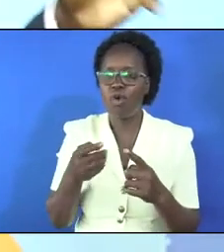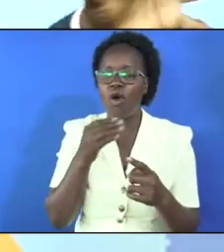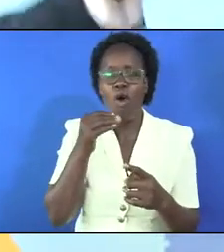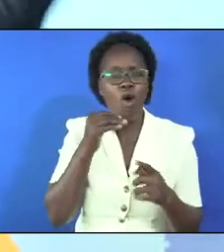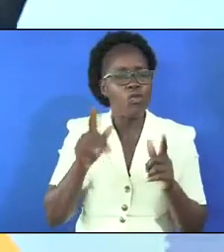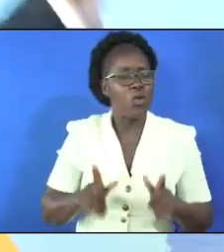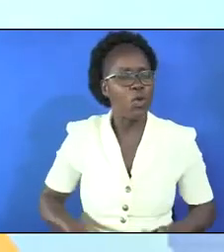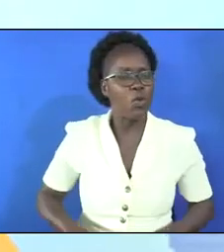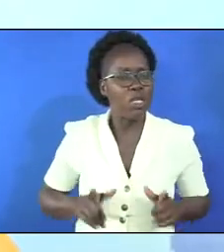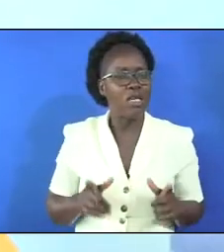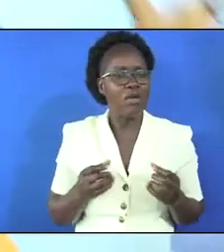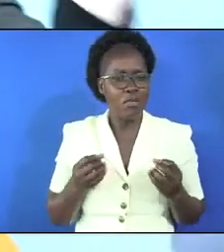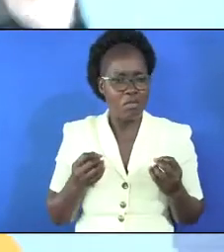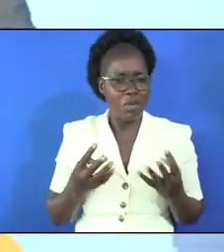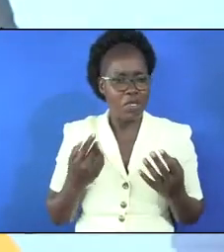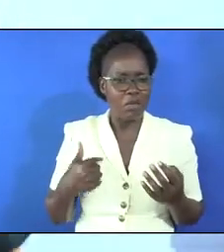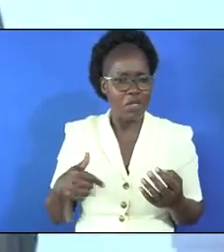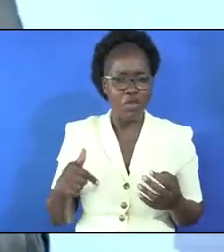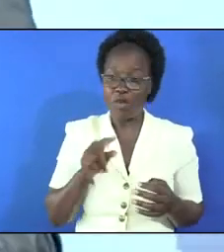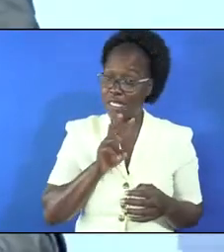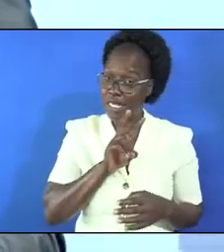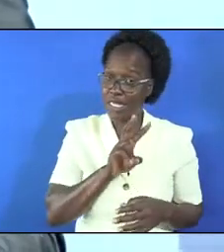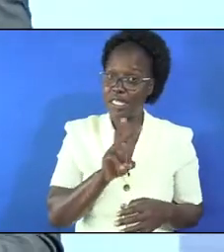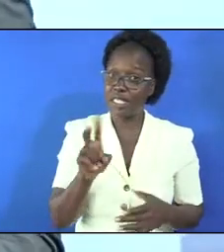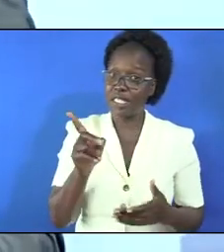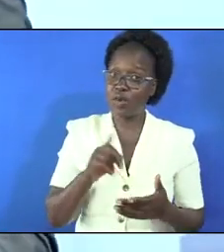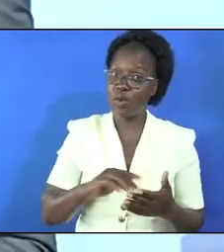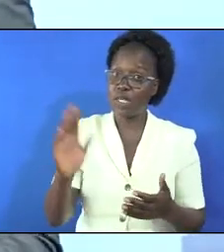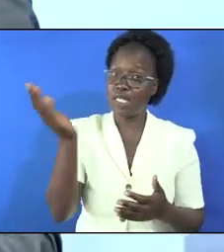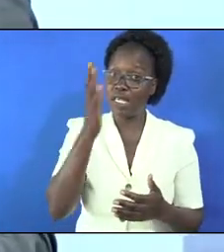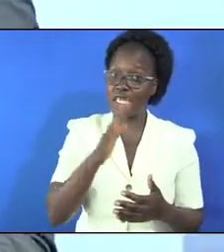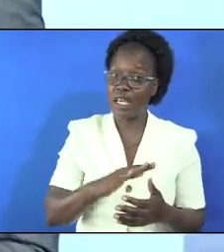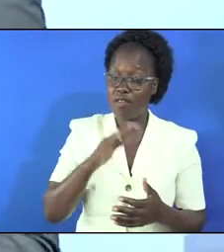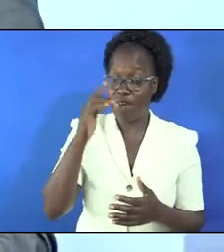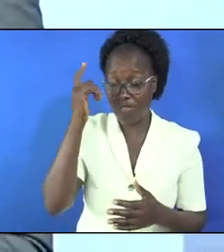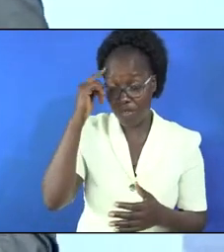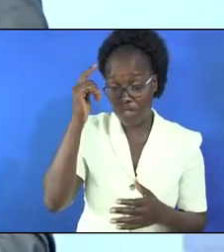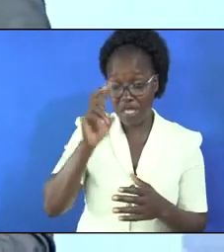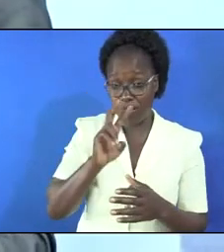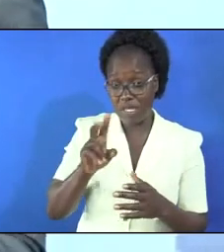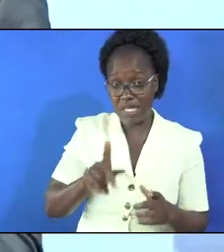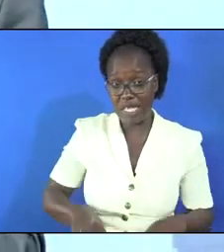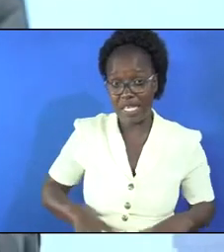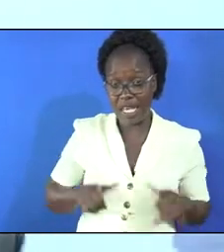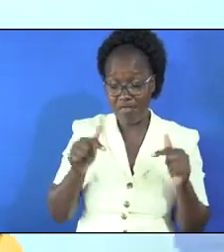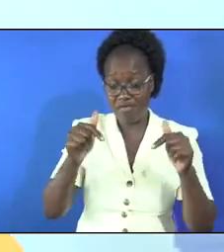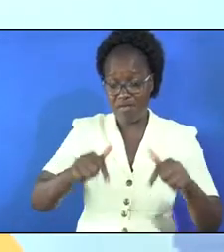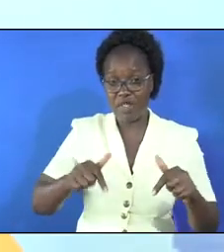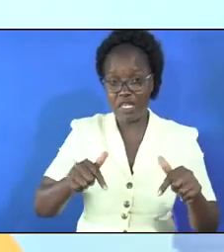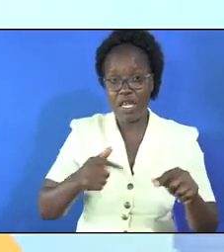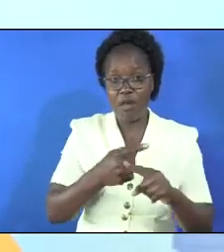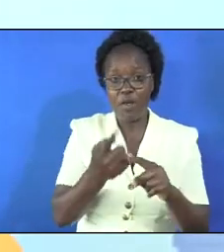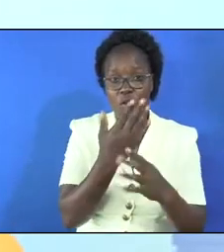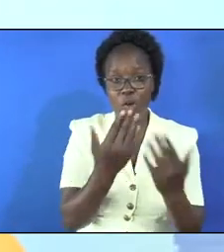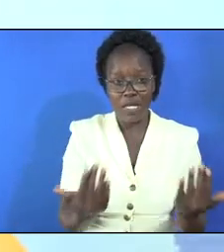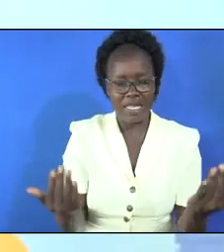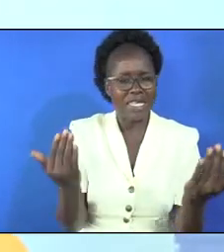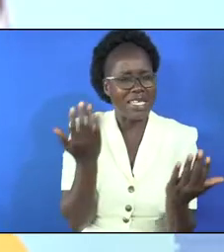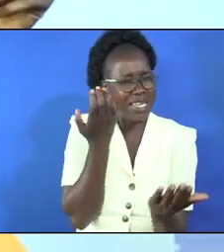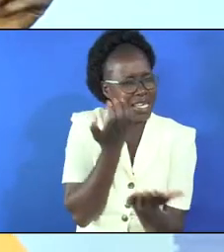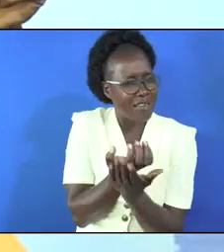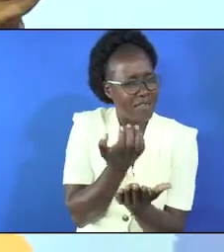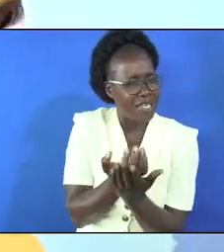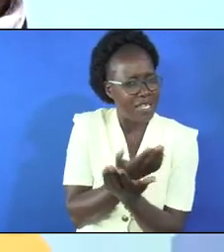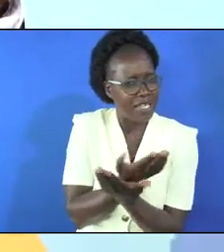where we live many of us are seeing what they never thought they would see in this life but one thing is still